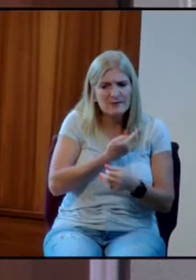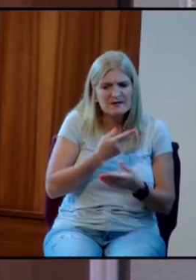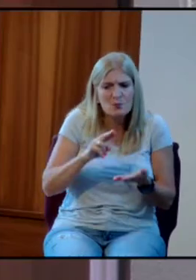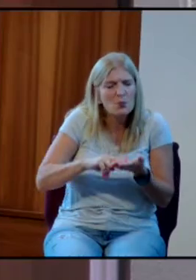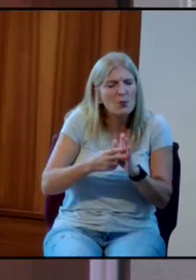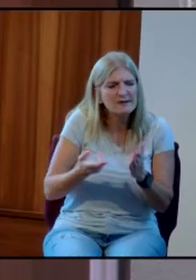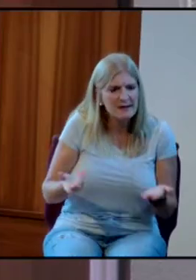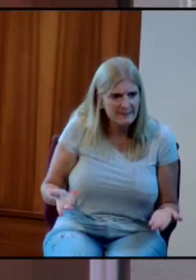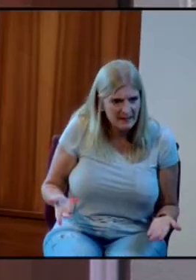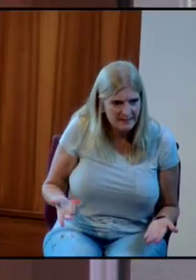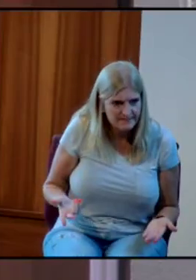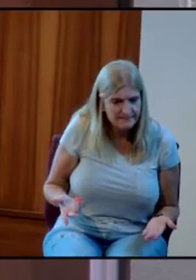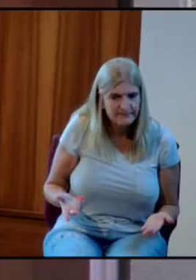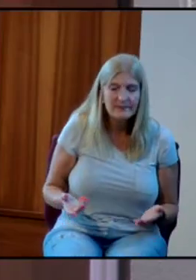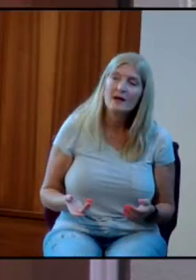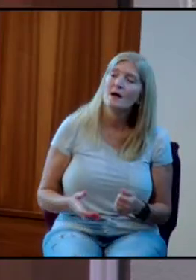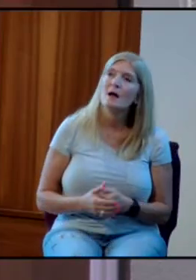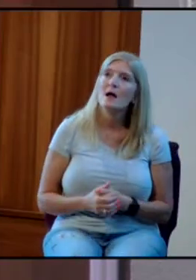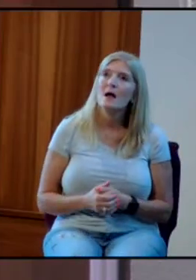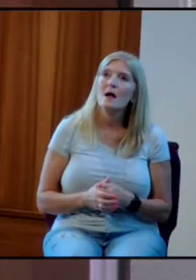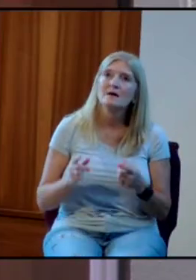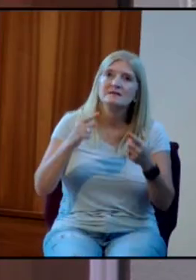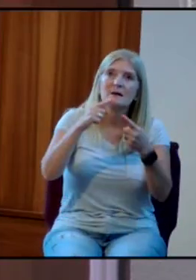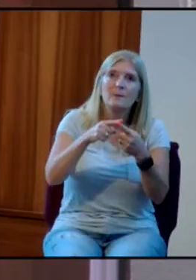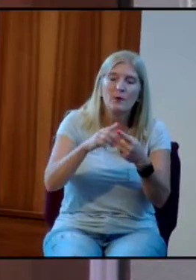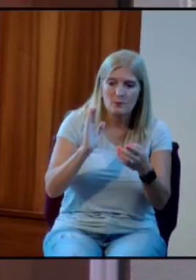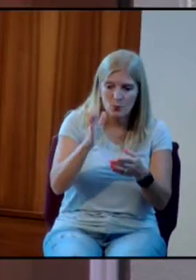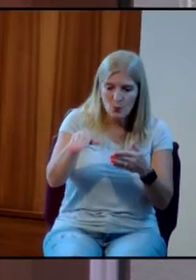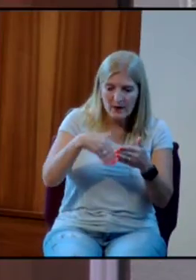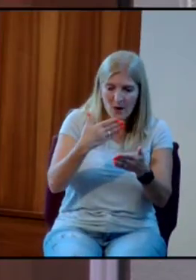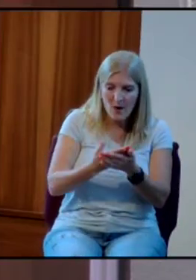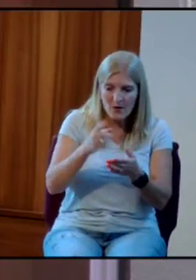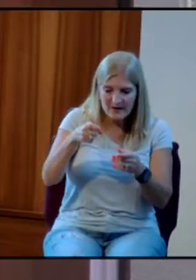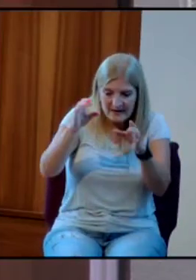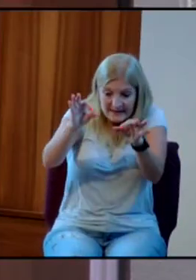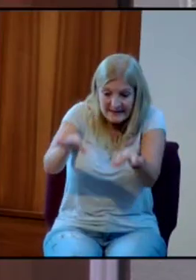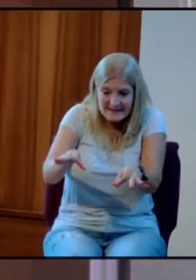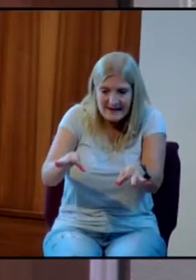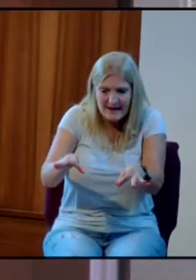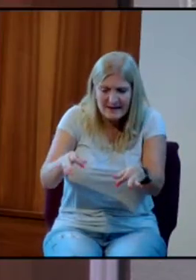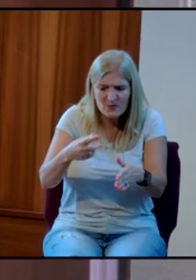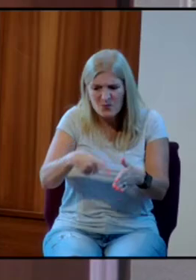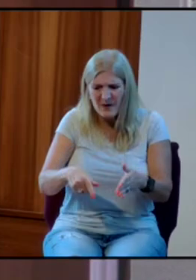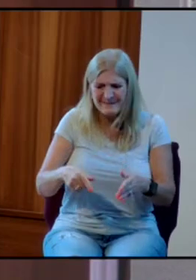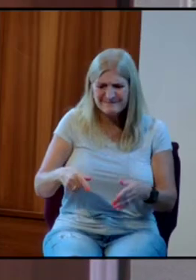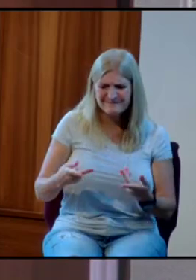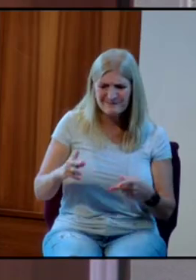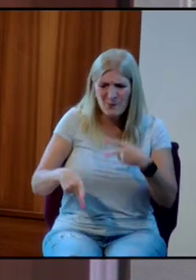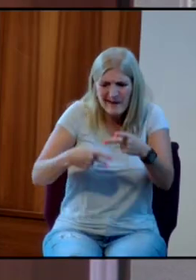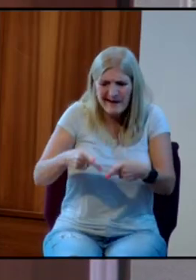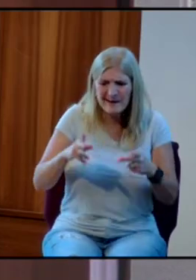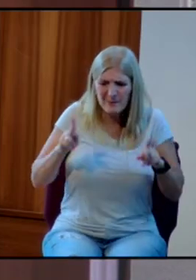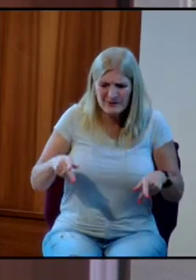At some point, we all have to decide, what kind of person do I really want to be?